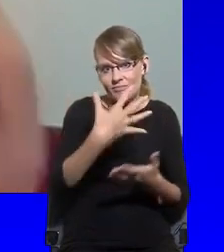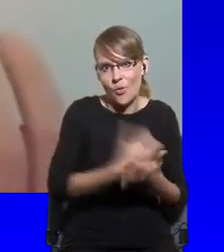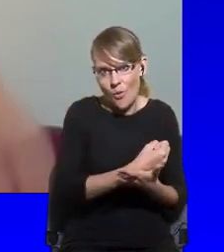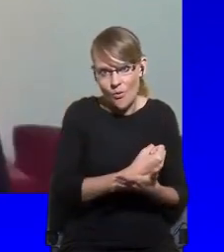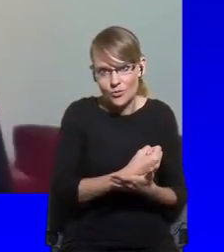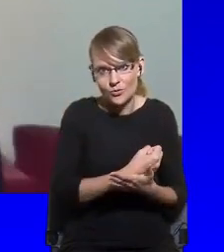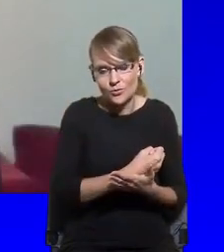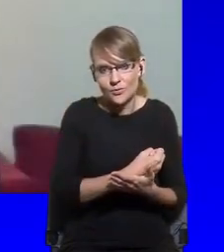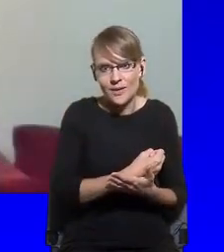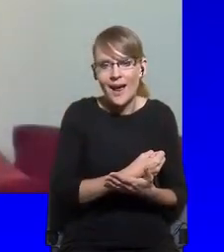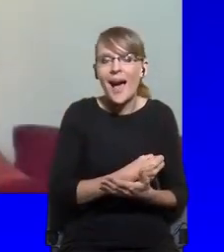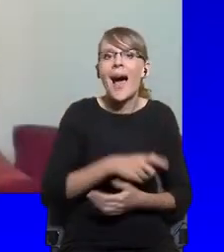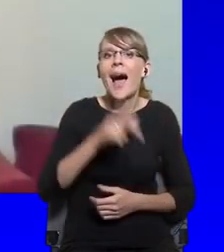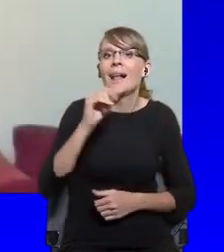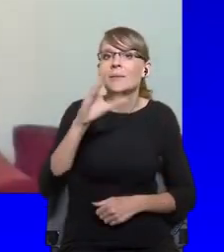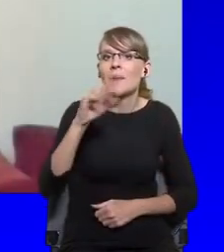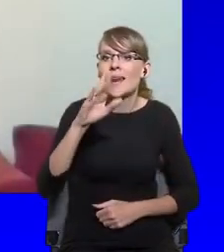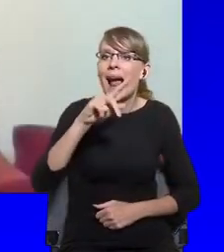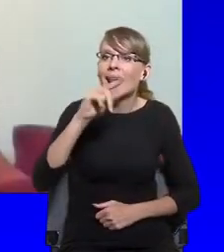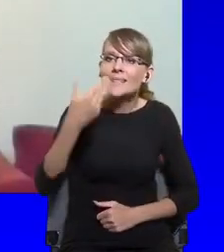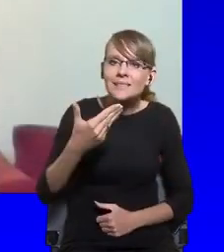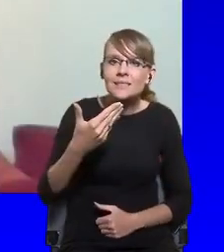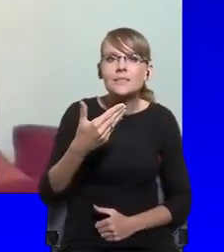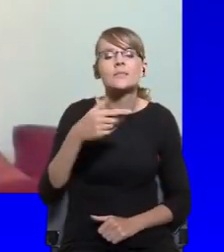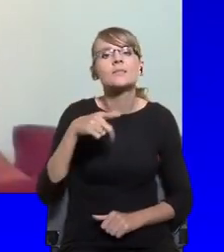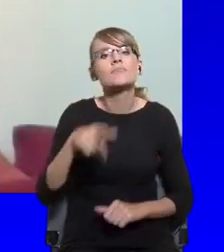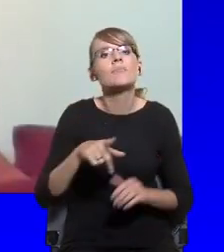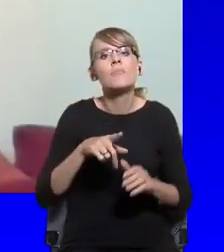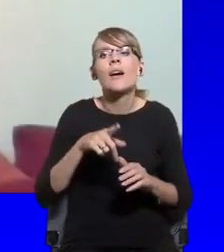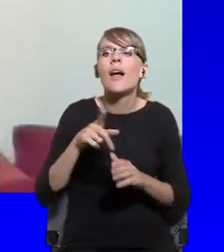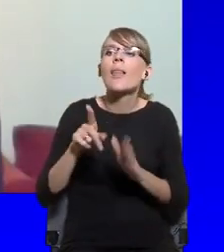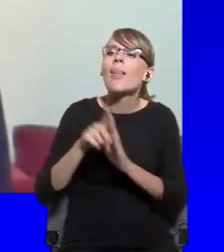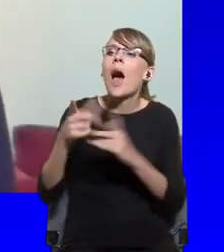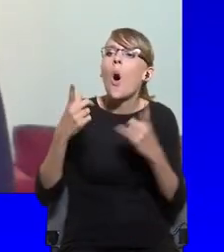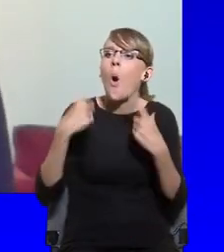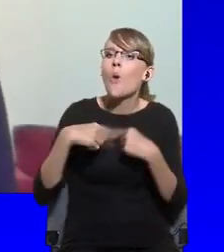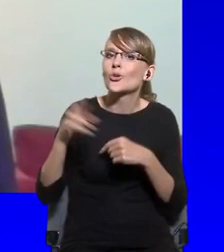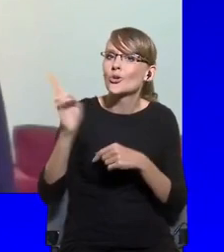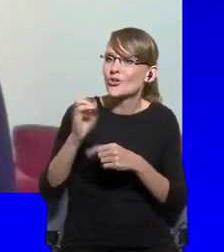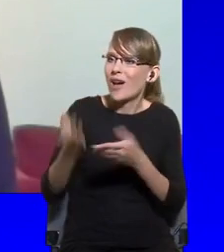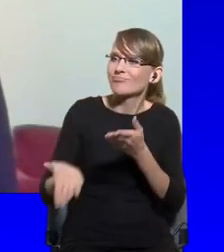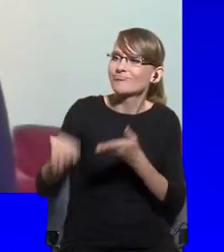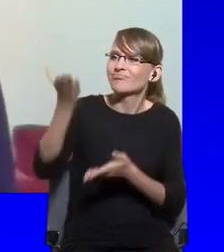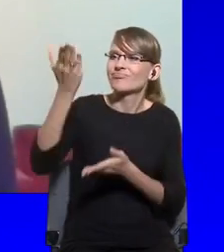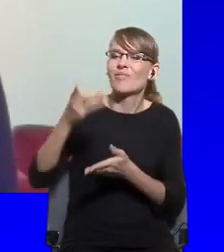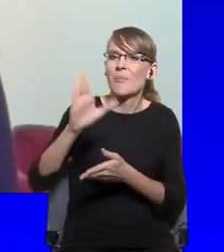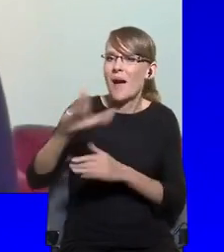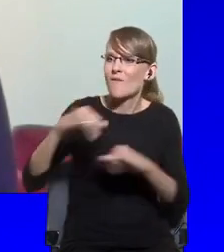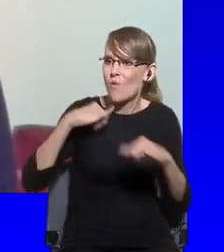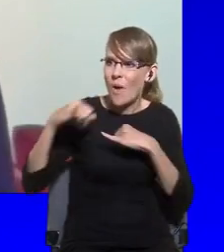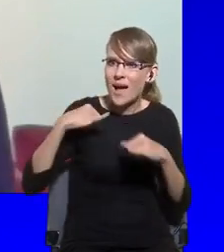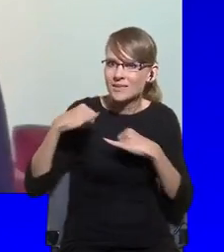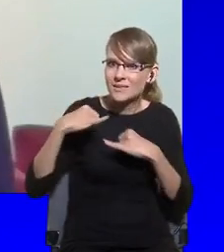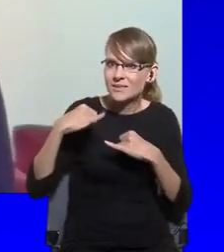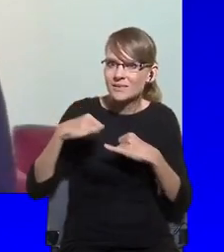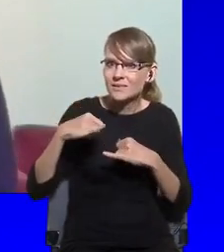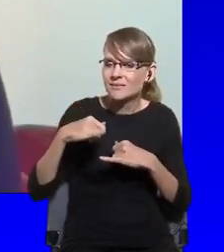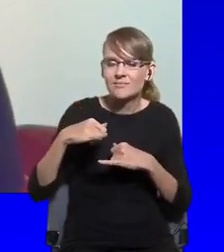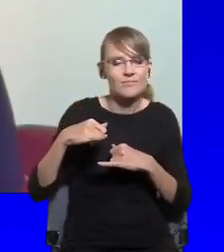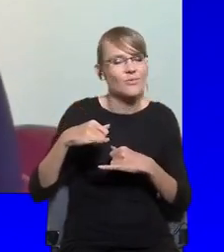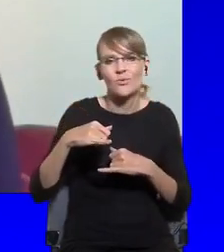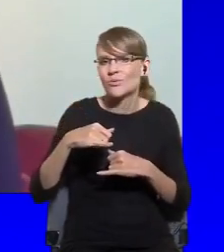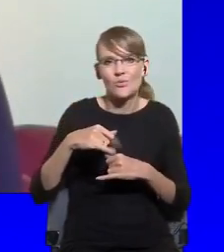picture of liberalism as something for the privileged and the most powerful absolutely doesn't fit.